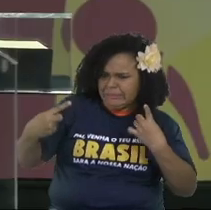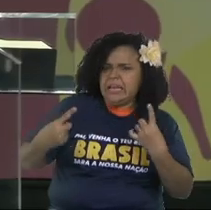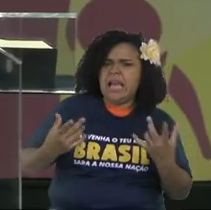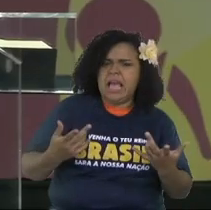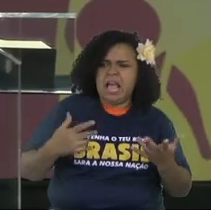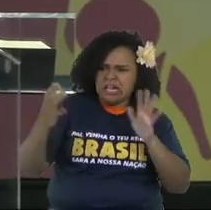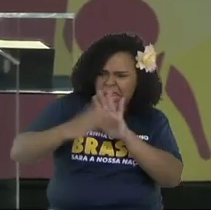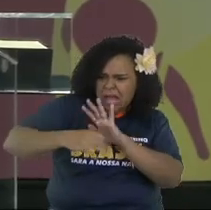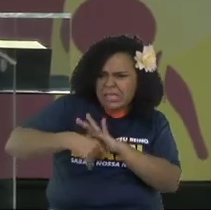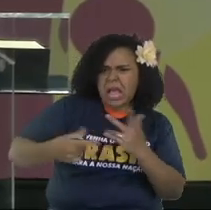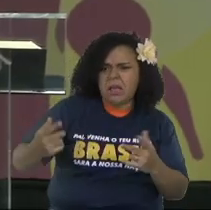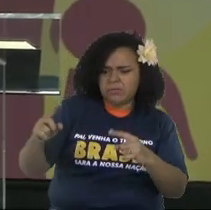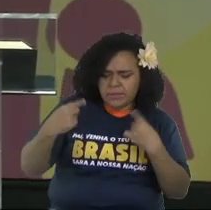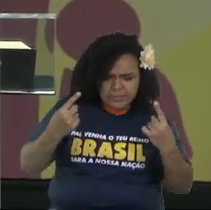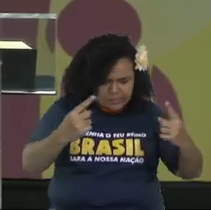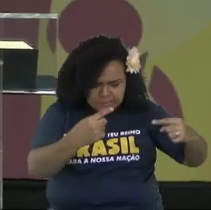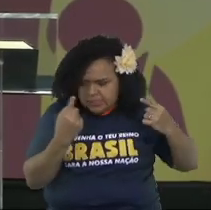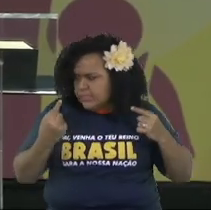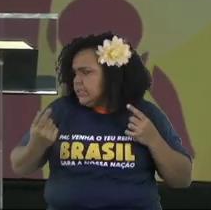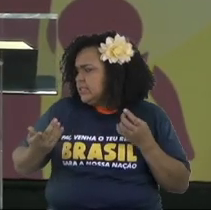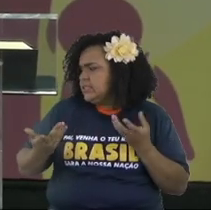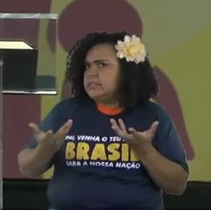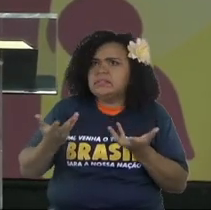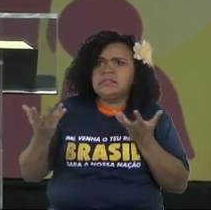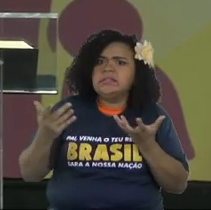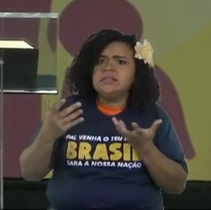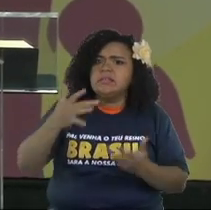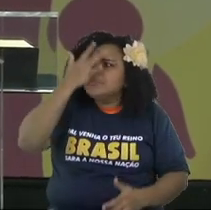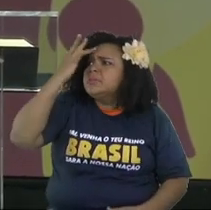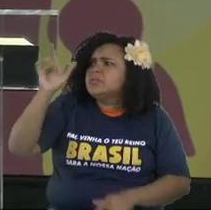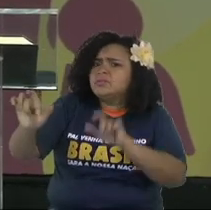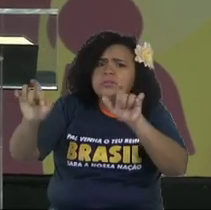calls you a thief? This is a thief, it's corrupt.